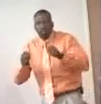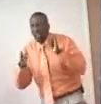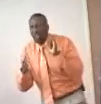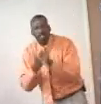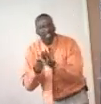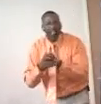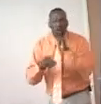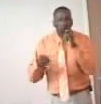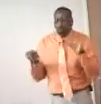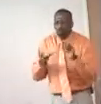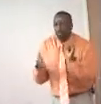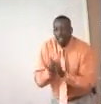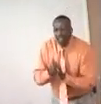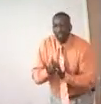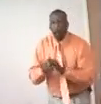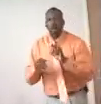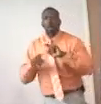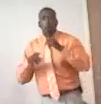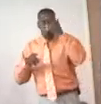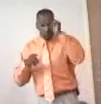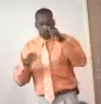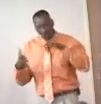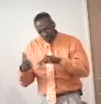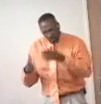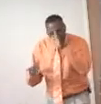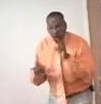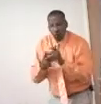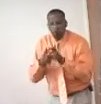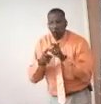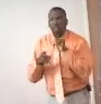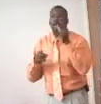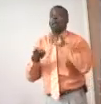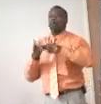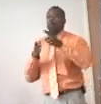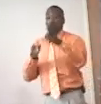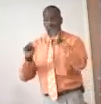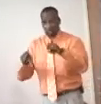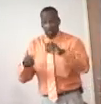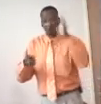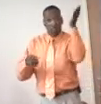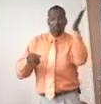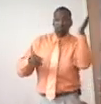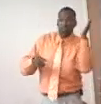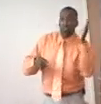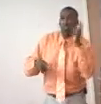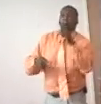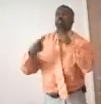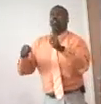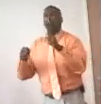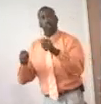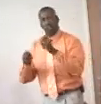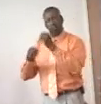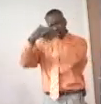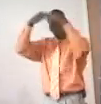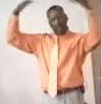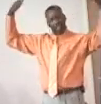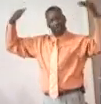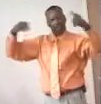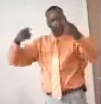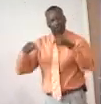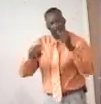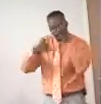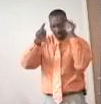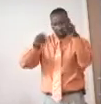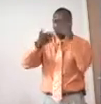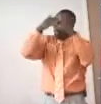Please don't do it. Amen. Just because you study God's word ain't meaning you trying to preach somewhere. You just trying to make heaven your home.